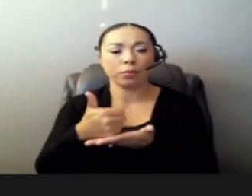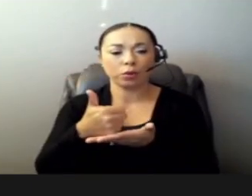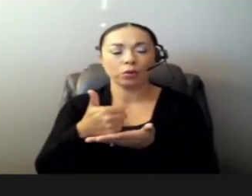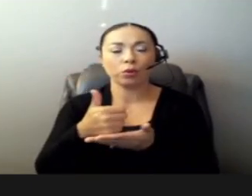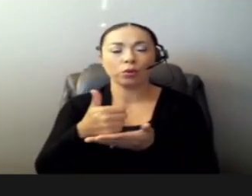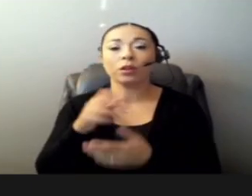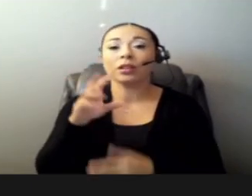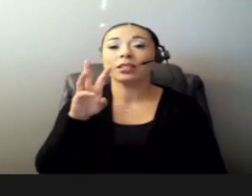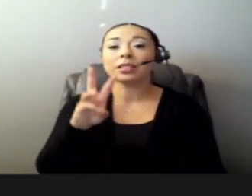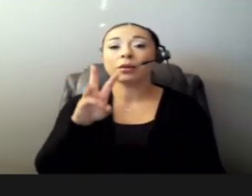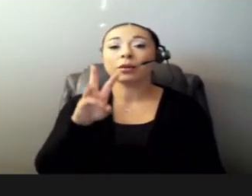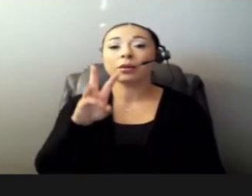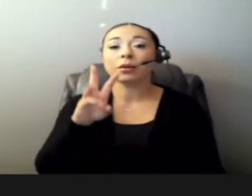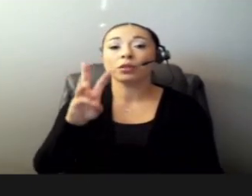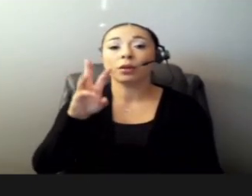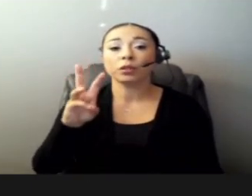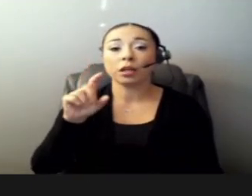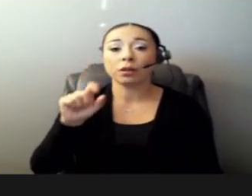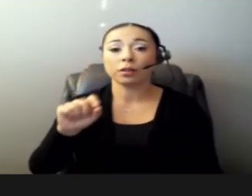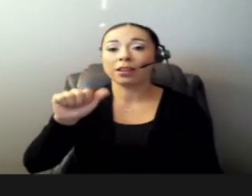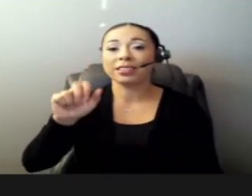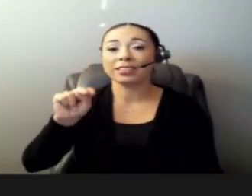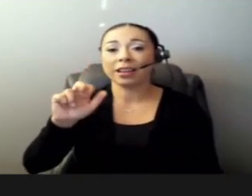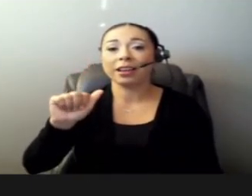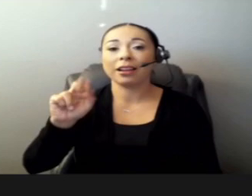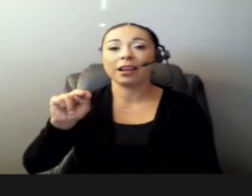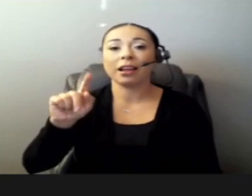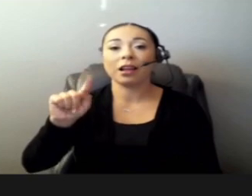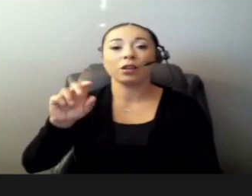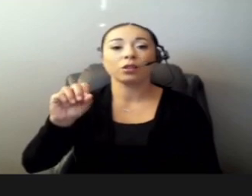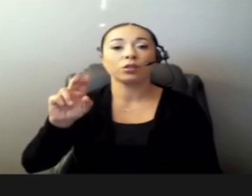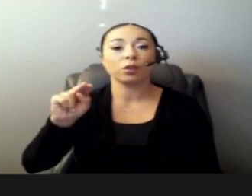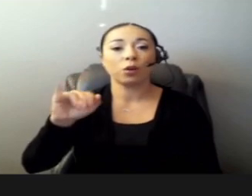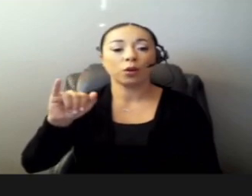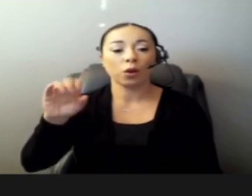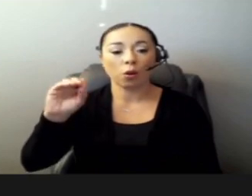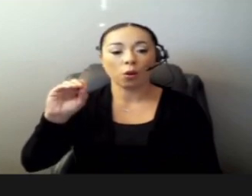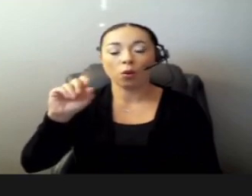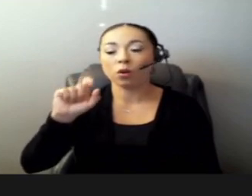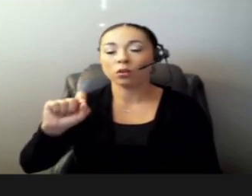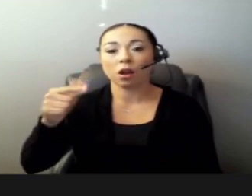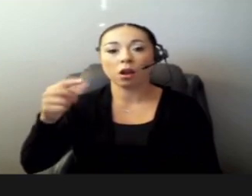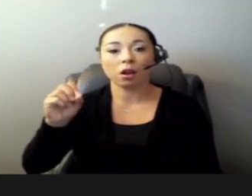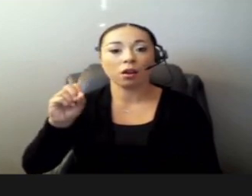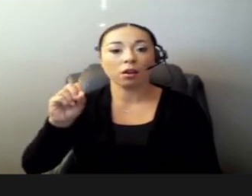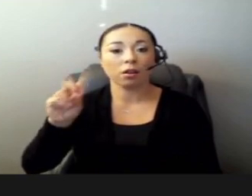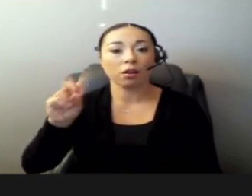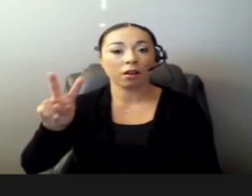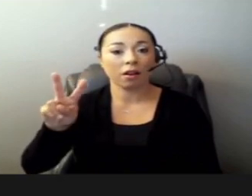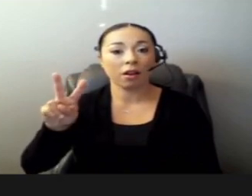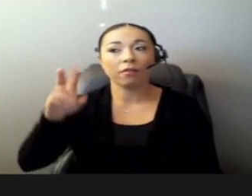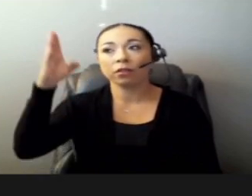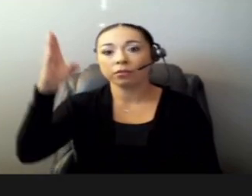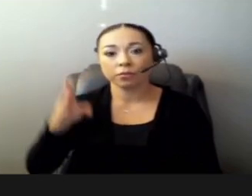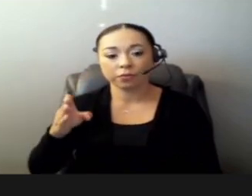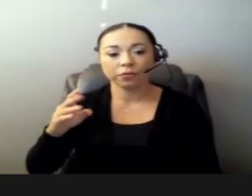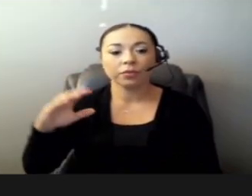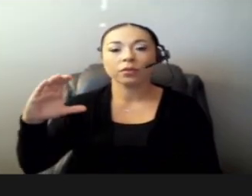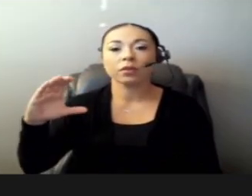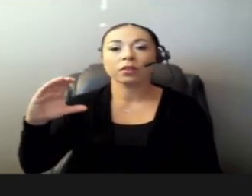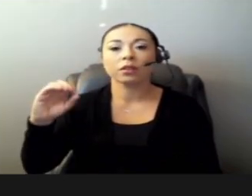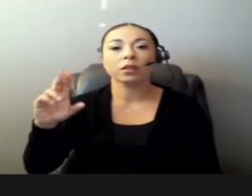.sanantonio.gov forward slash council